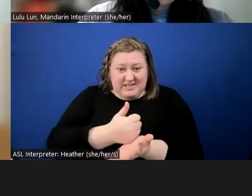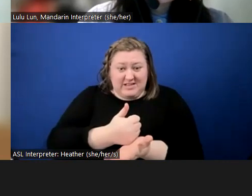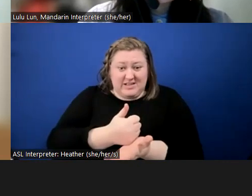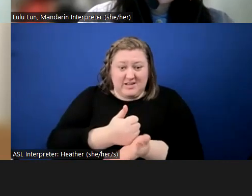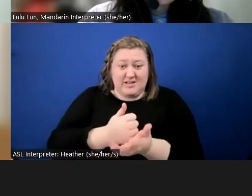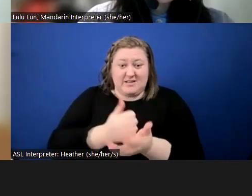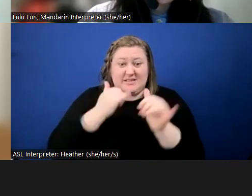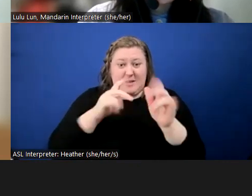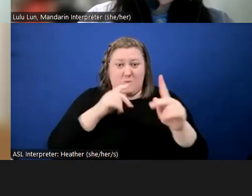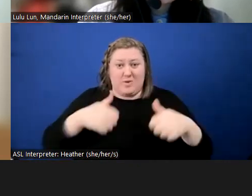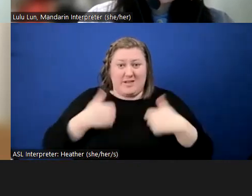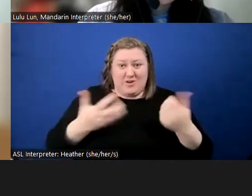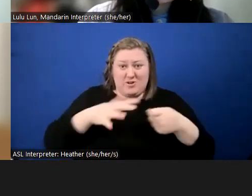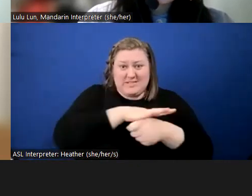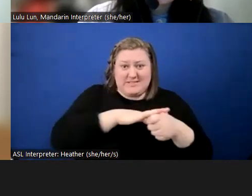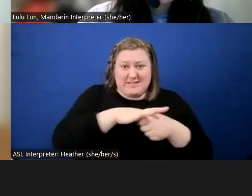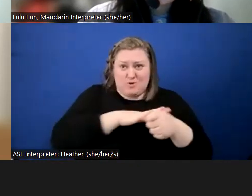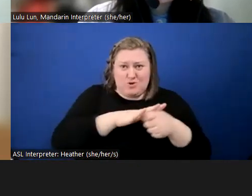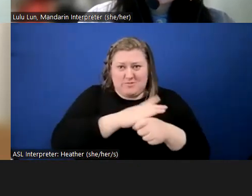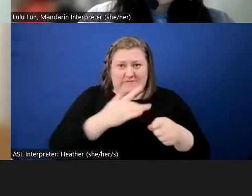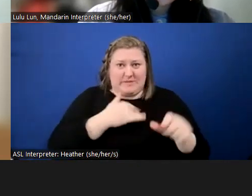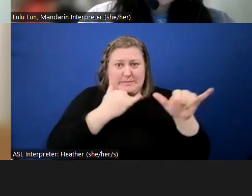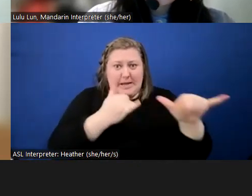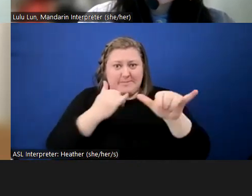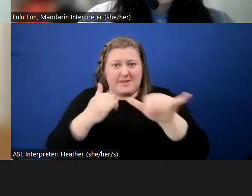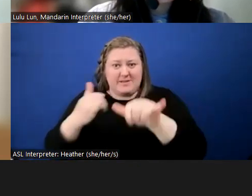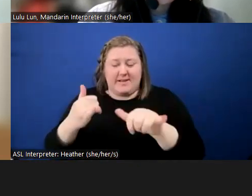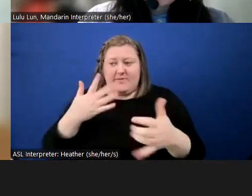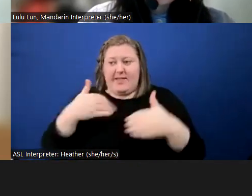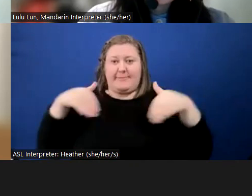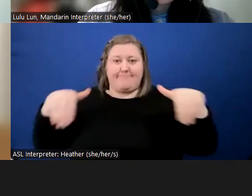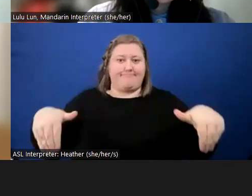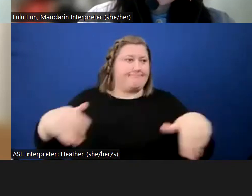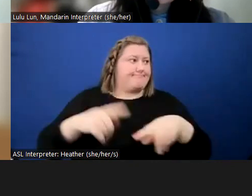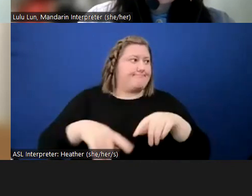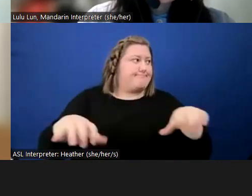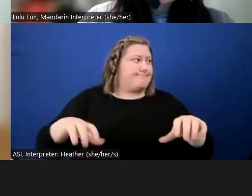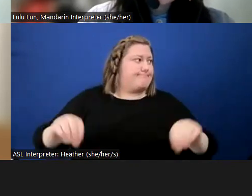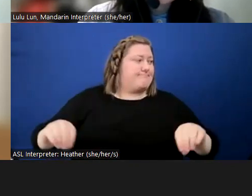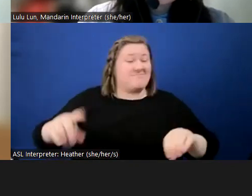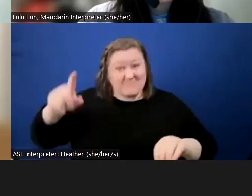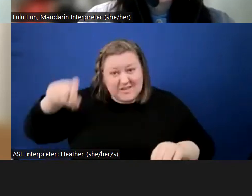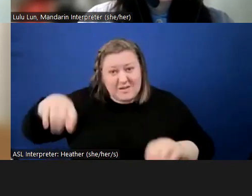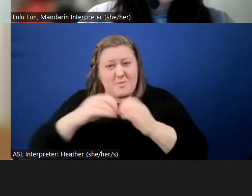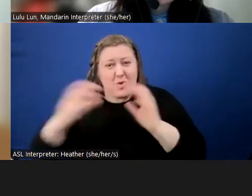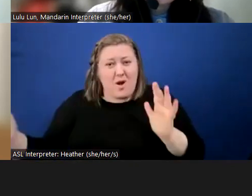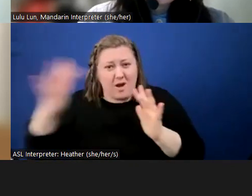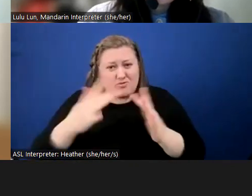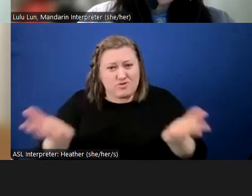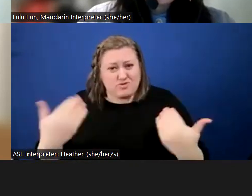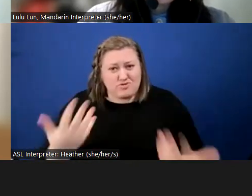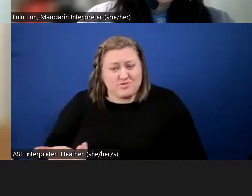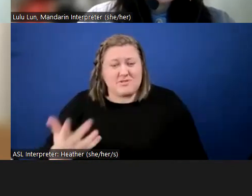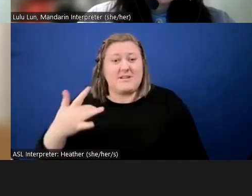this neighborhood. There's just nothing that can be done. We need more outreach. I feel like the